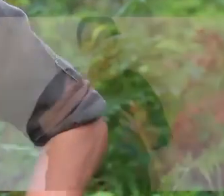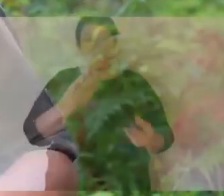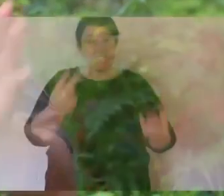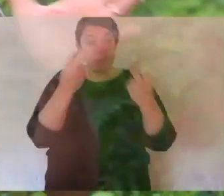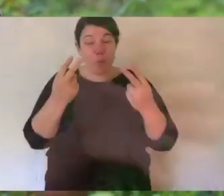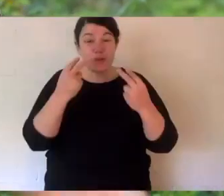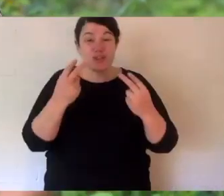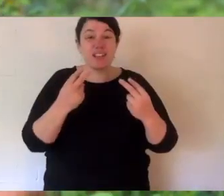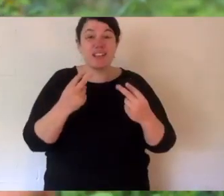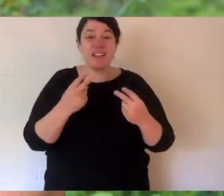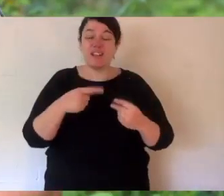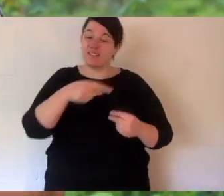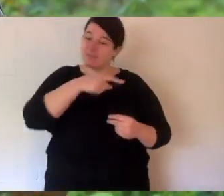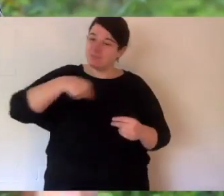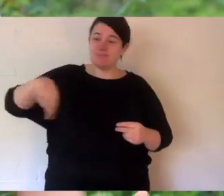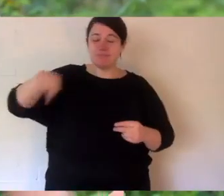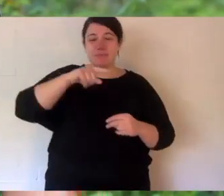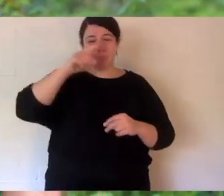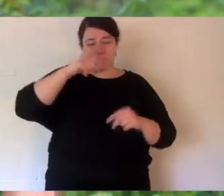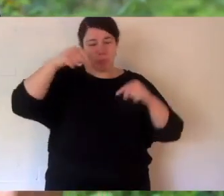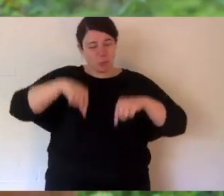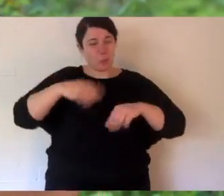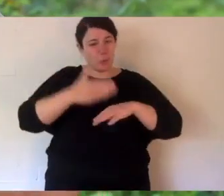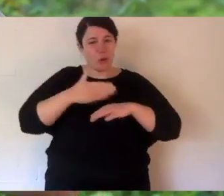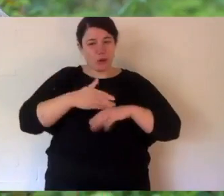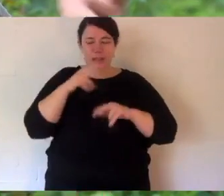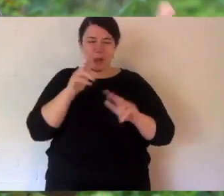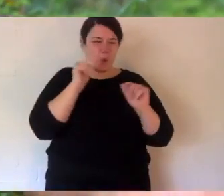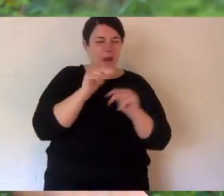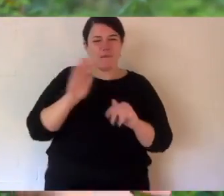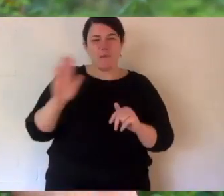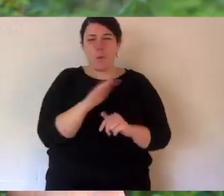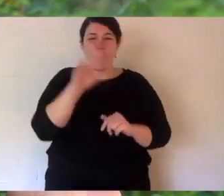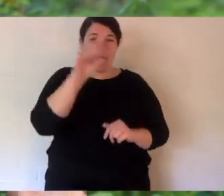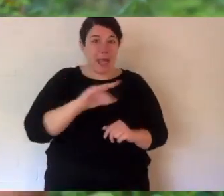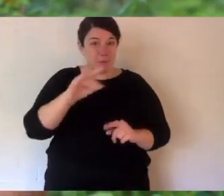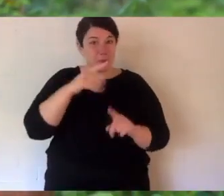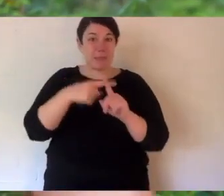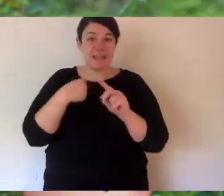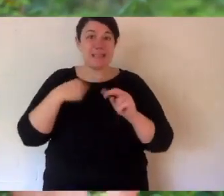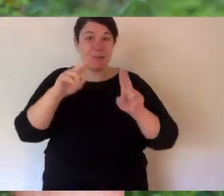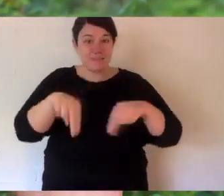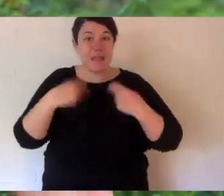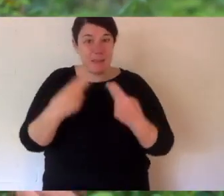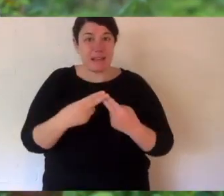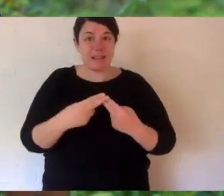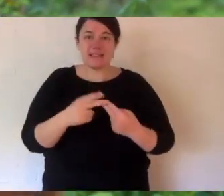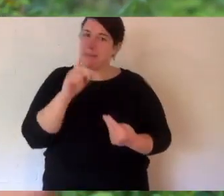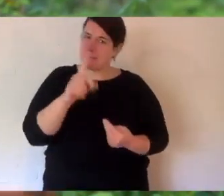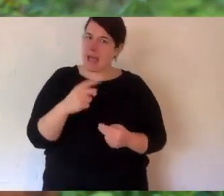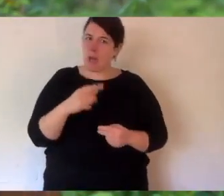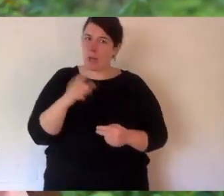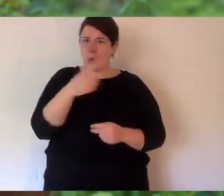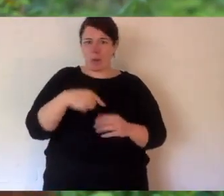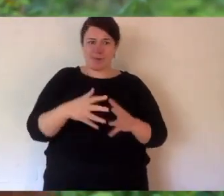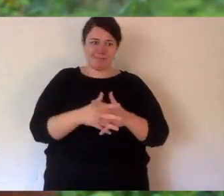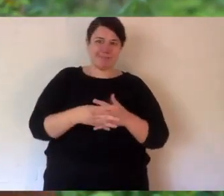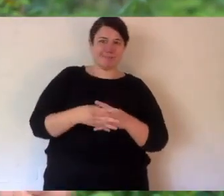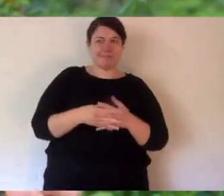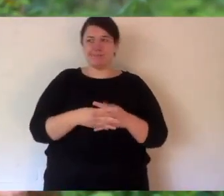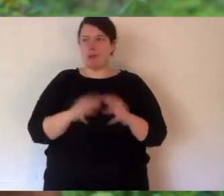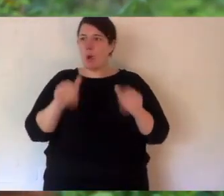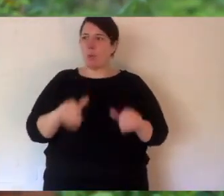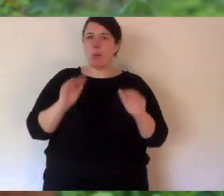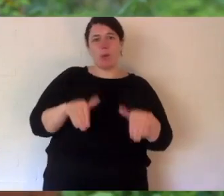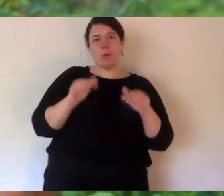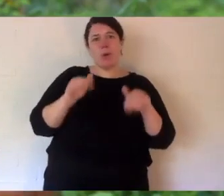That's all today. The Keepers and I are looking after all of our animals and our families but we all have a bit of extra time